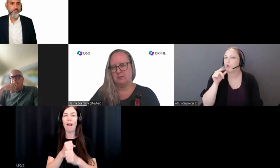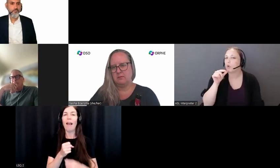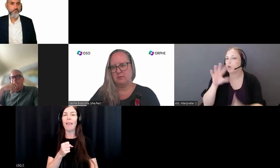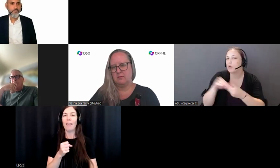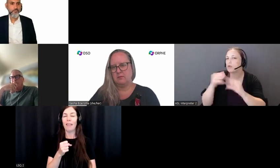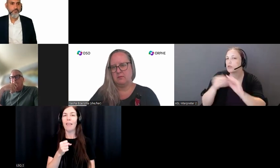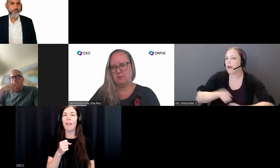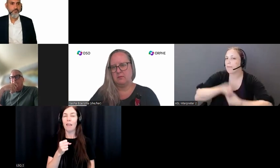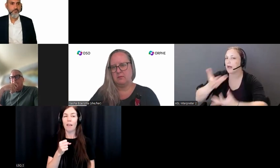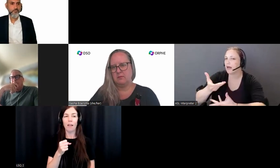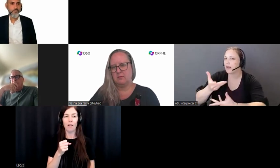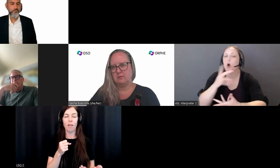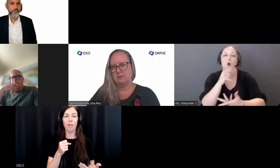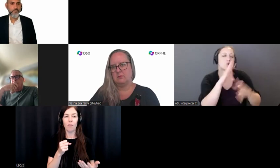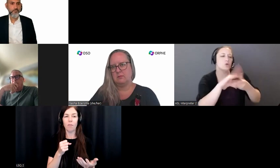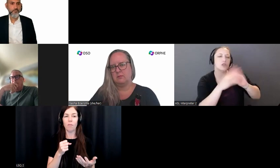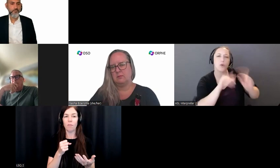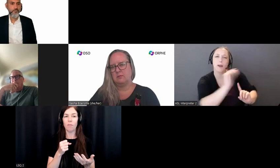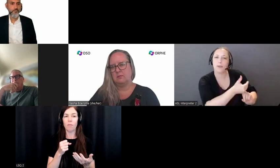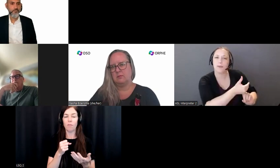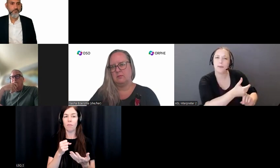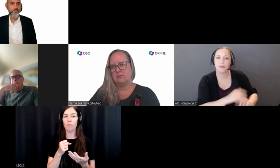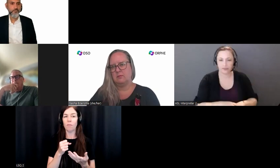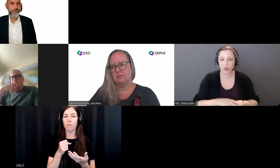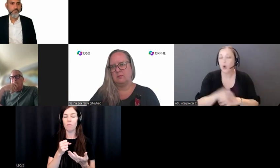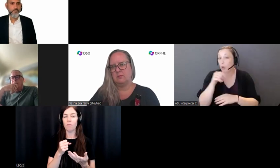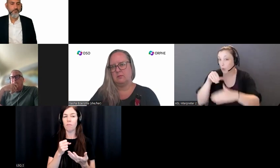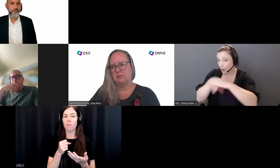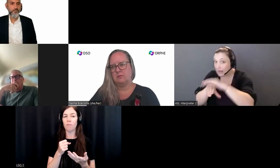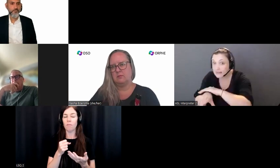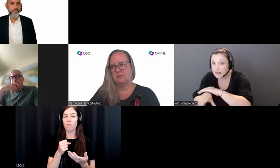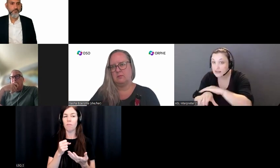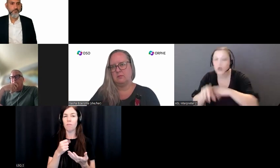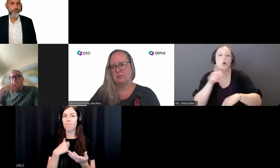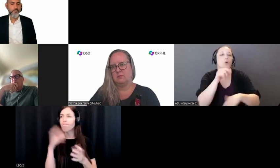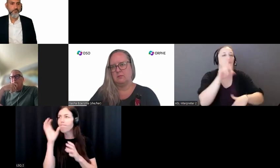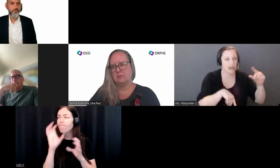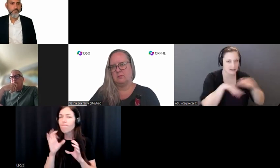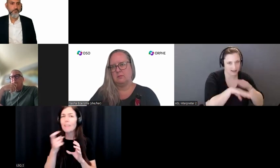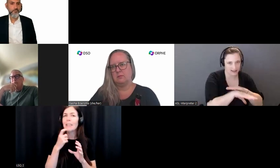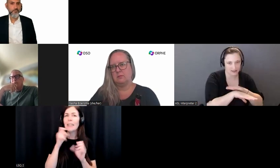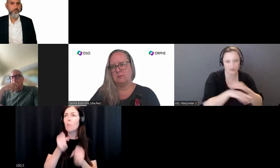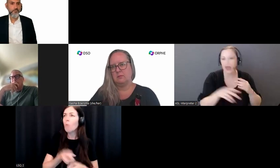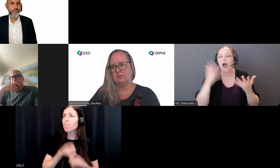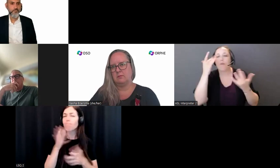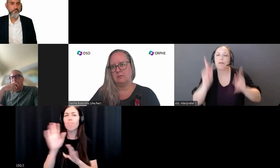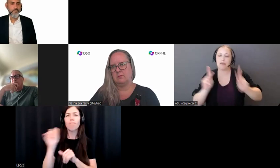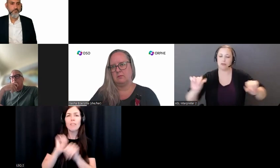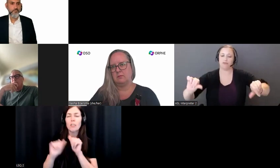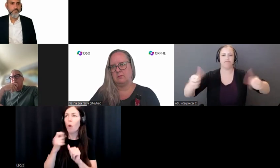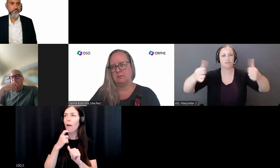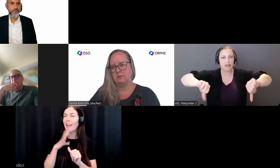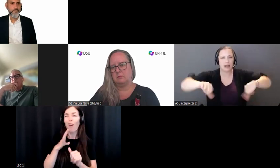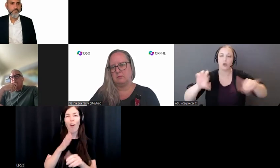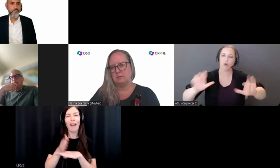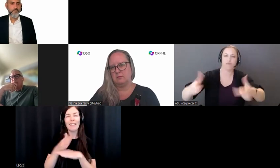are not, who has access to places and spaces and who are denied opportunity to be in those places. As a racialized queer person